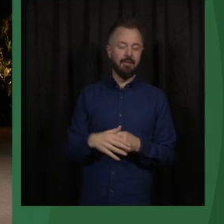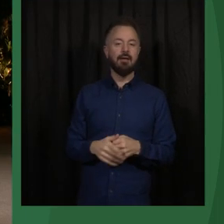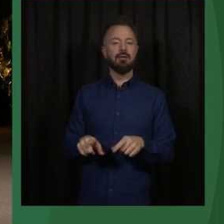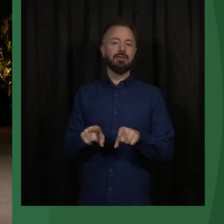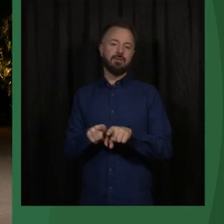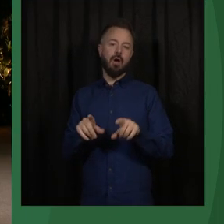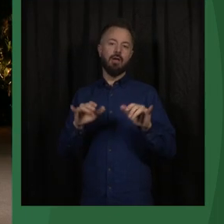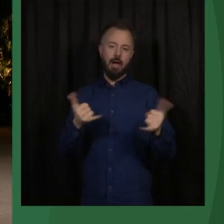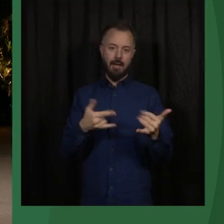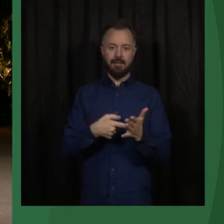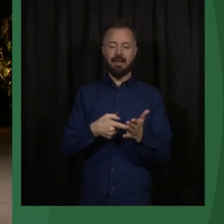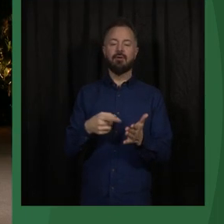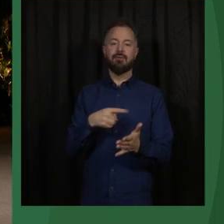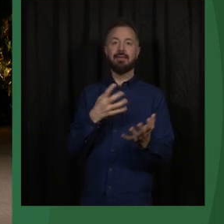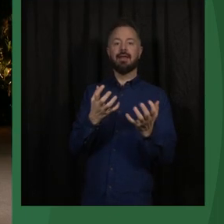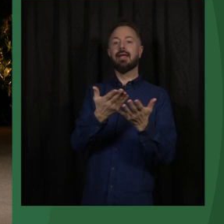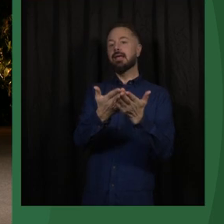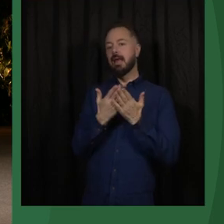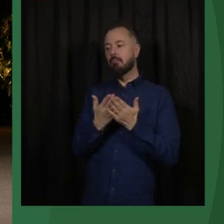therefore, we need help to do that.